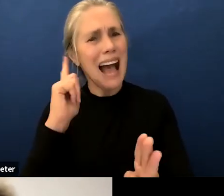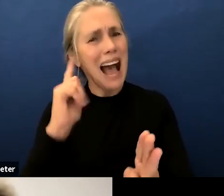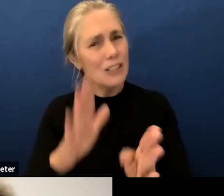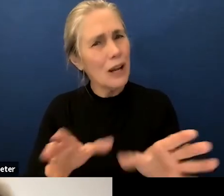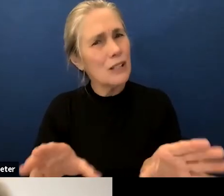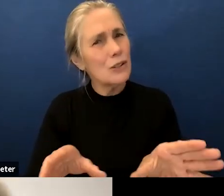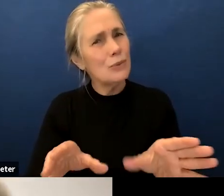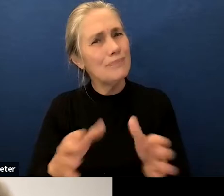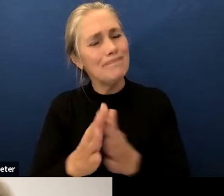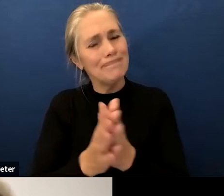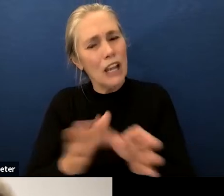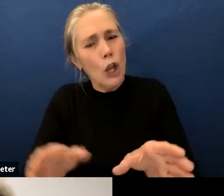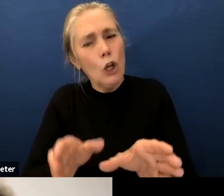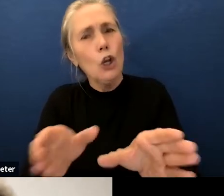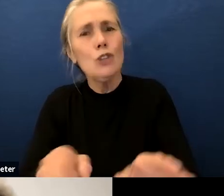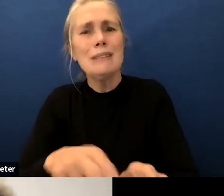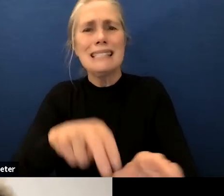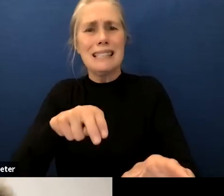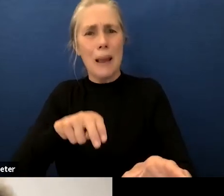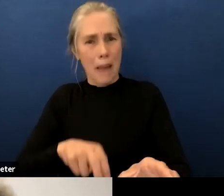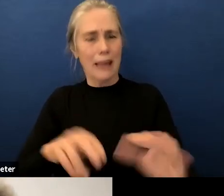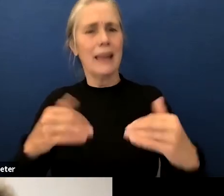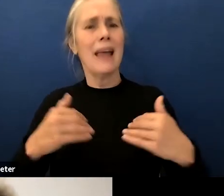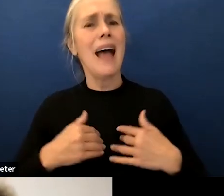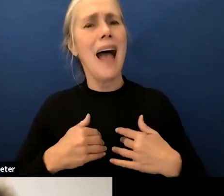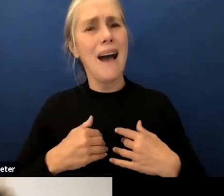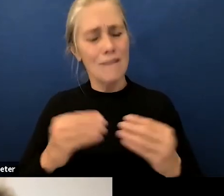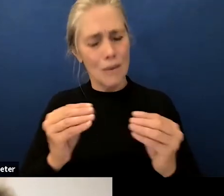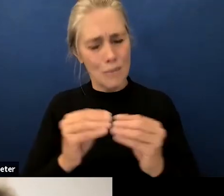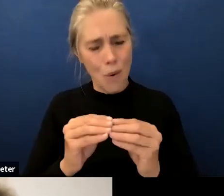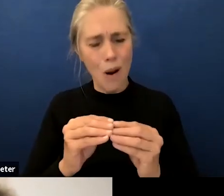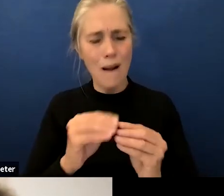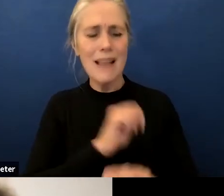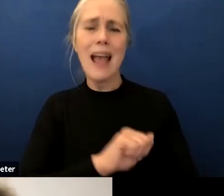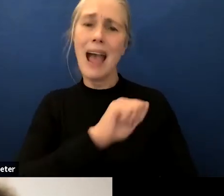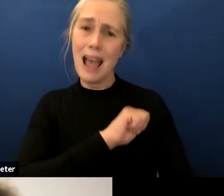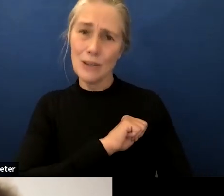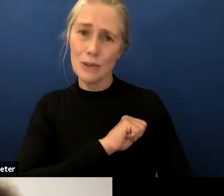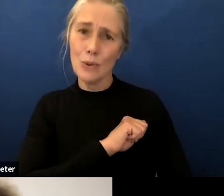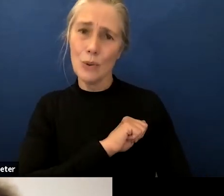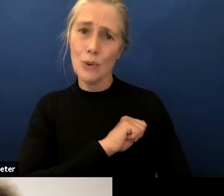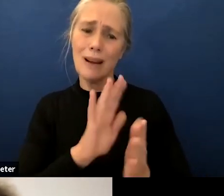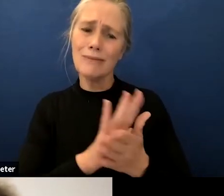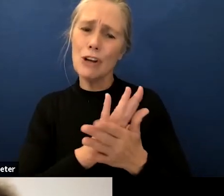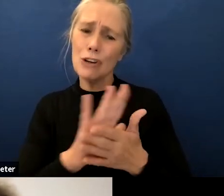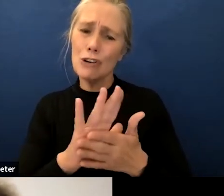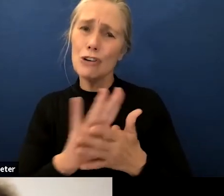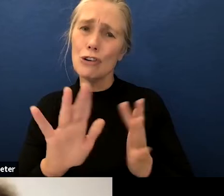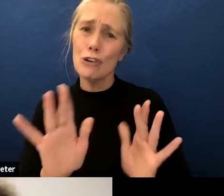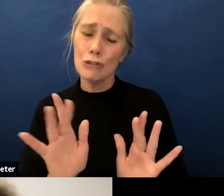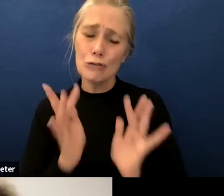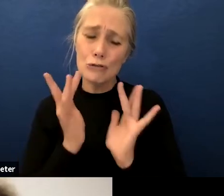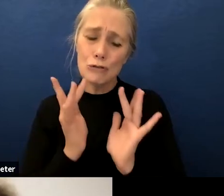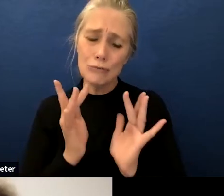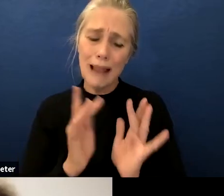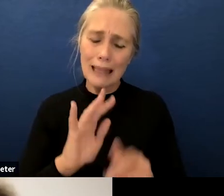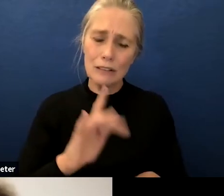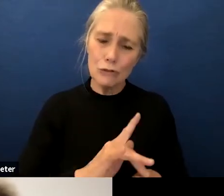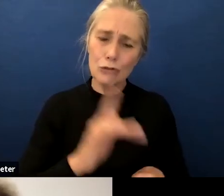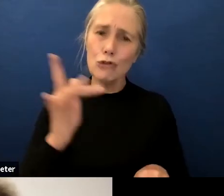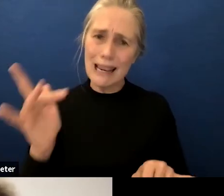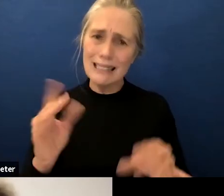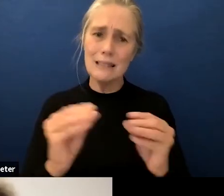take note and have grace and give thanks and with that i want to give thanks to our fearless leader board president